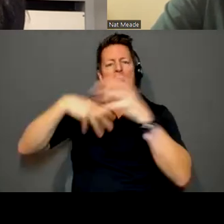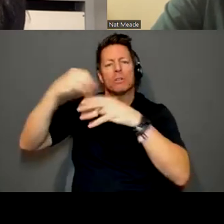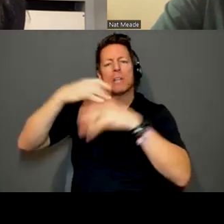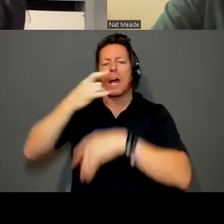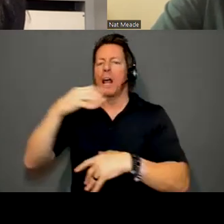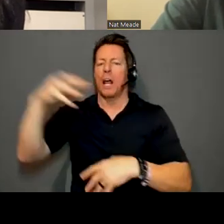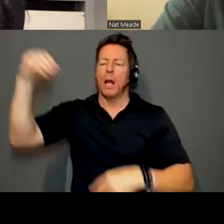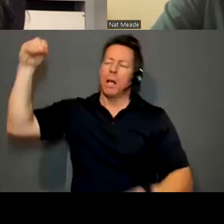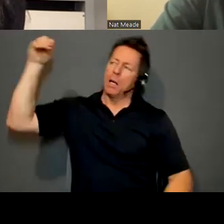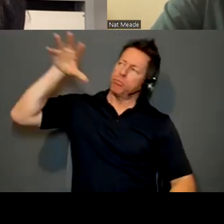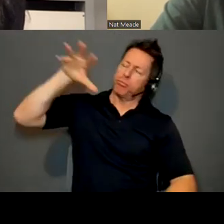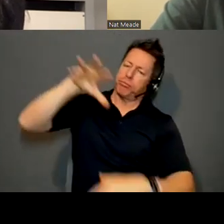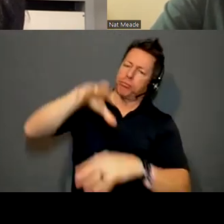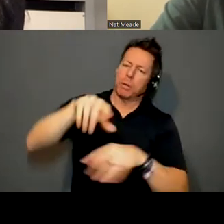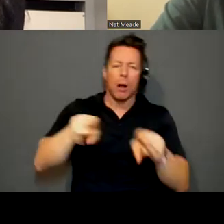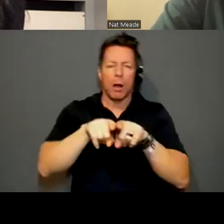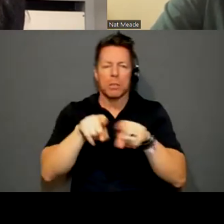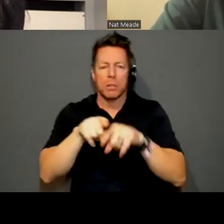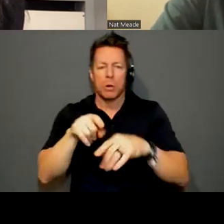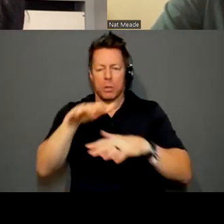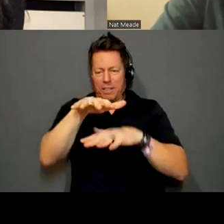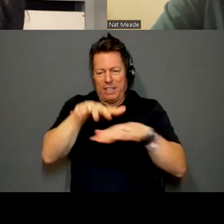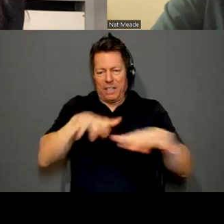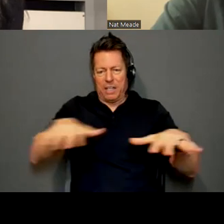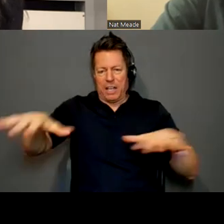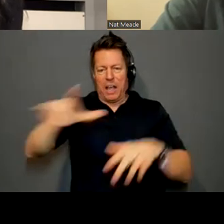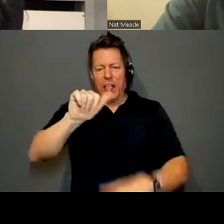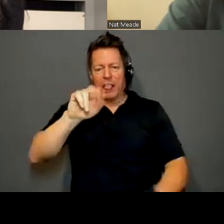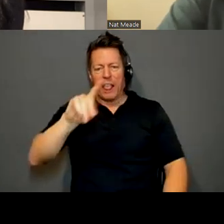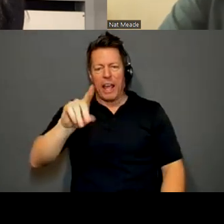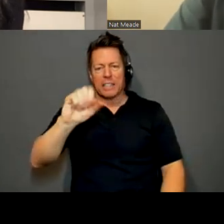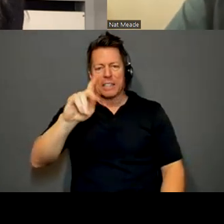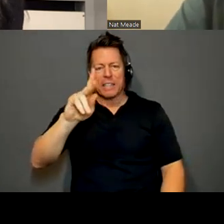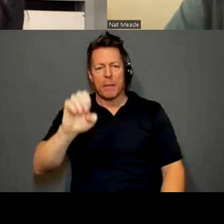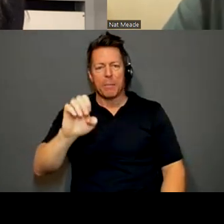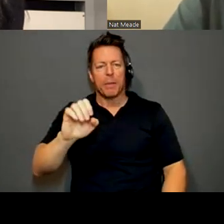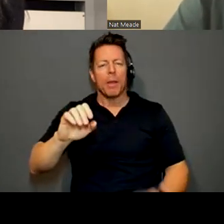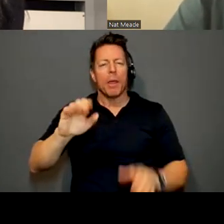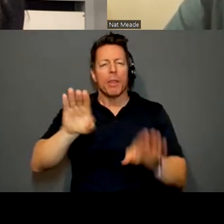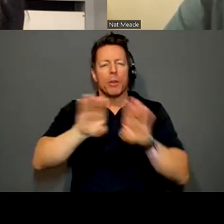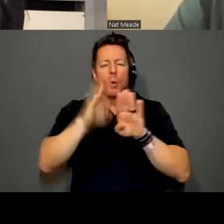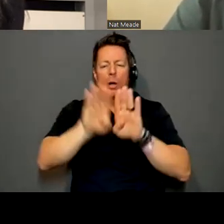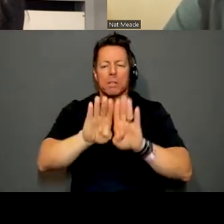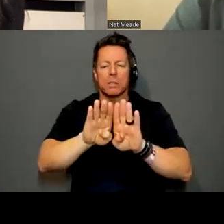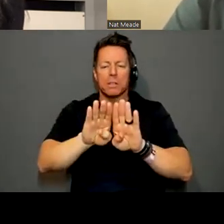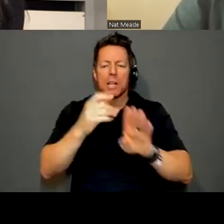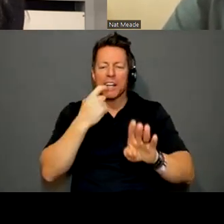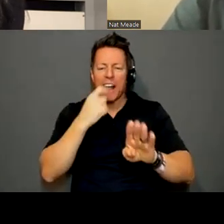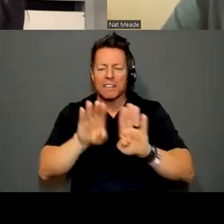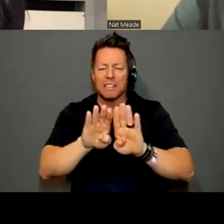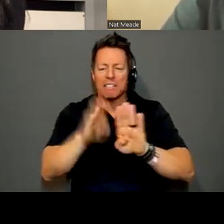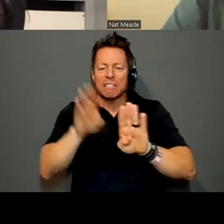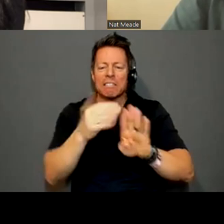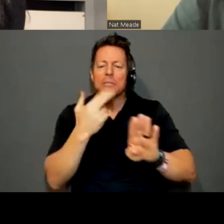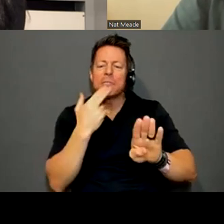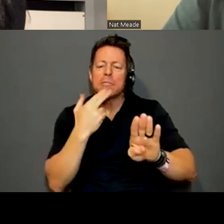landscape with the full window doors, too, just was so inspiring to be surrounded